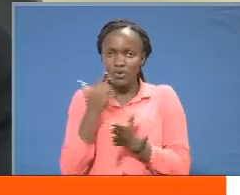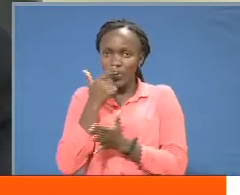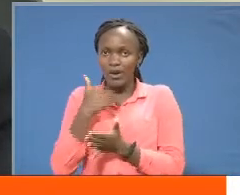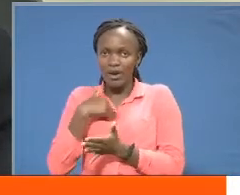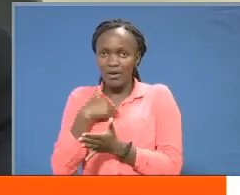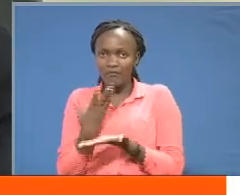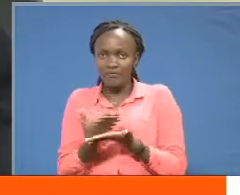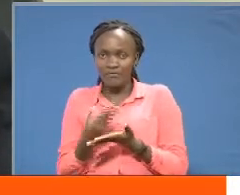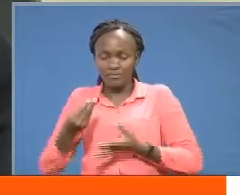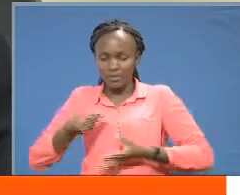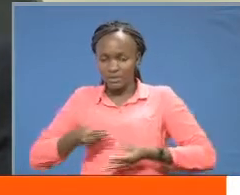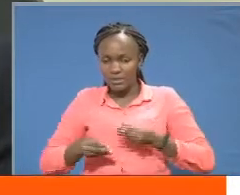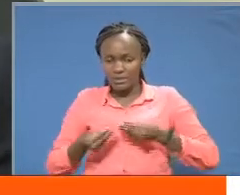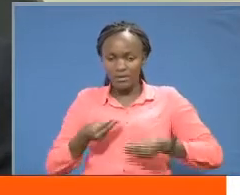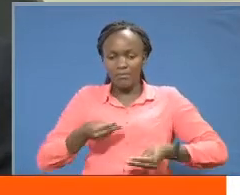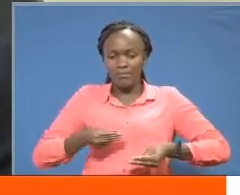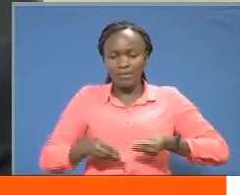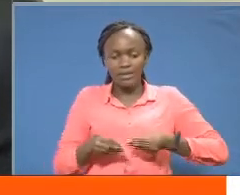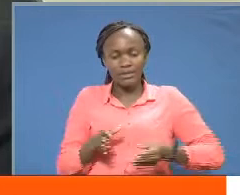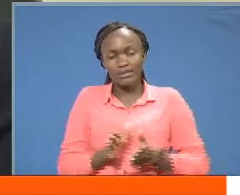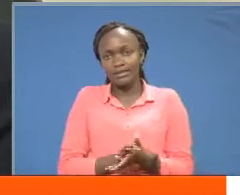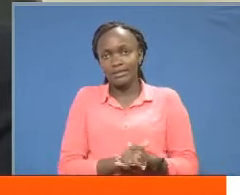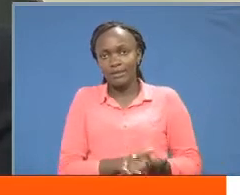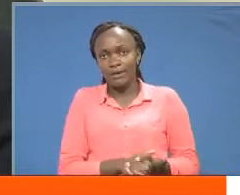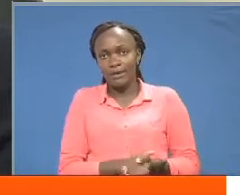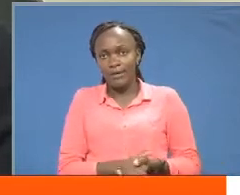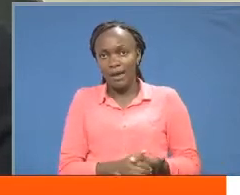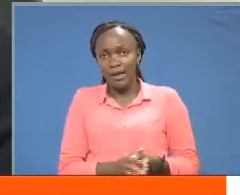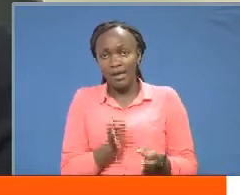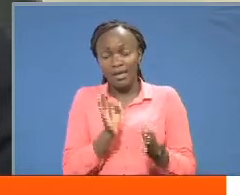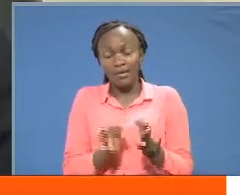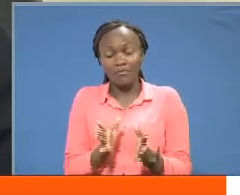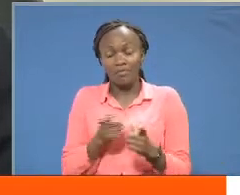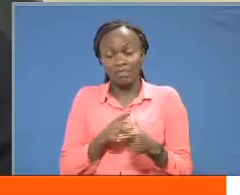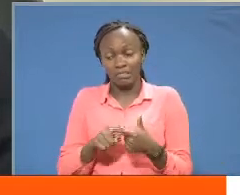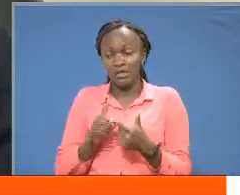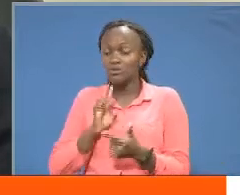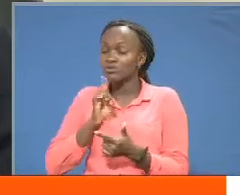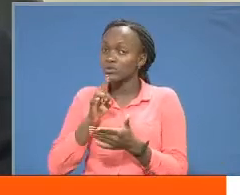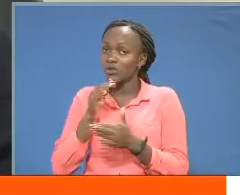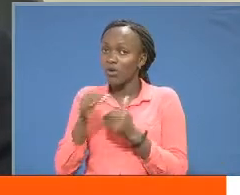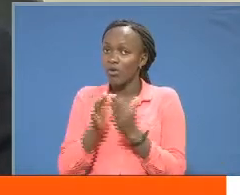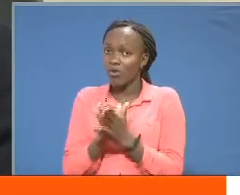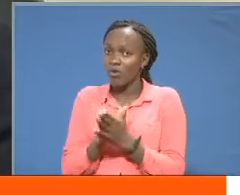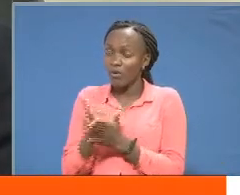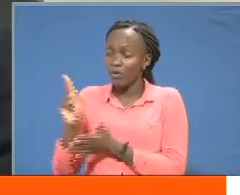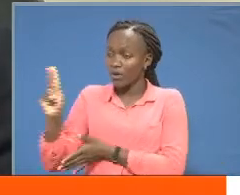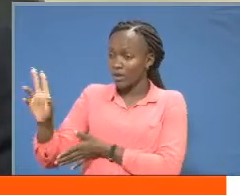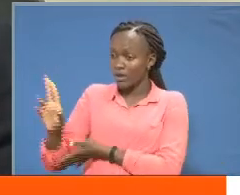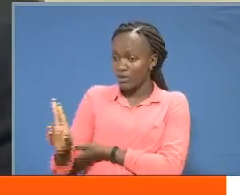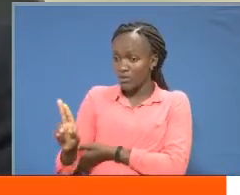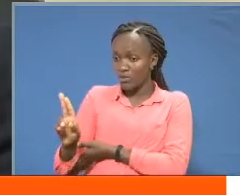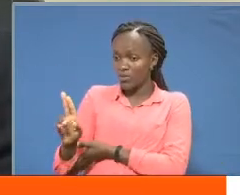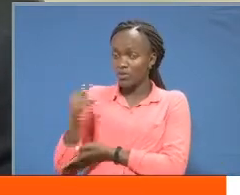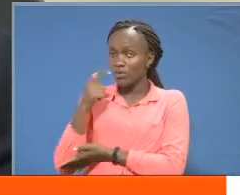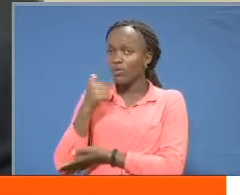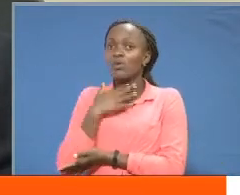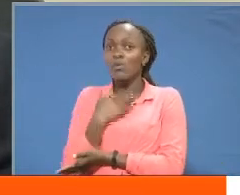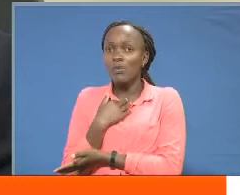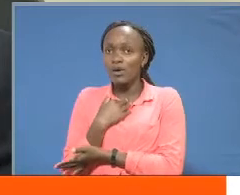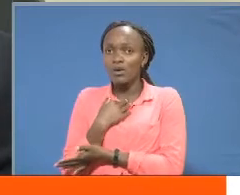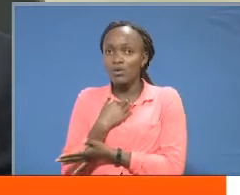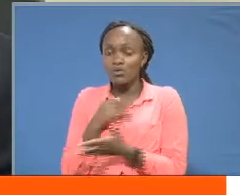to cater for this group otherwise all the students with disabilities who aspire to join